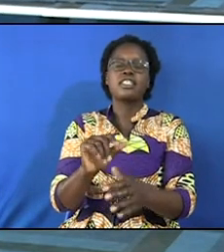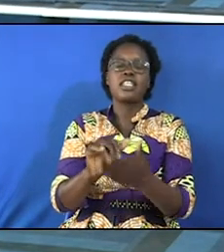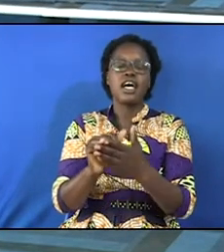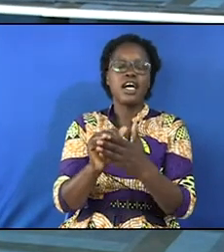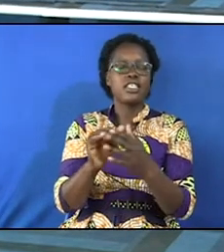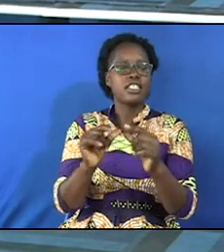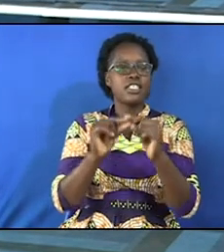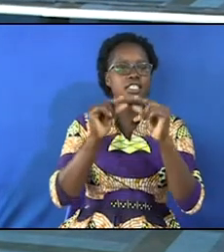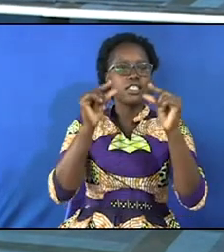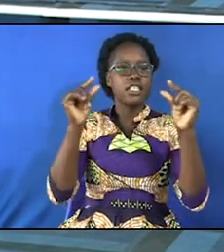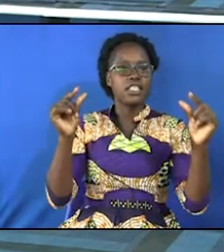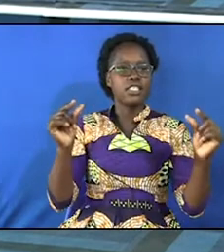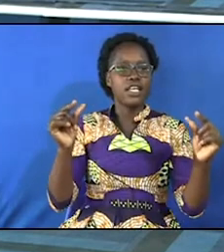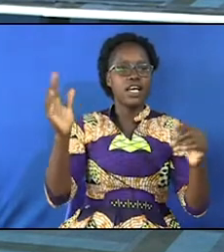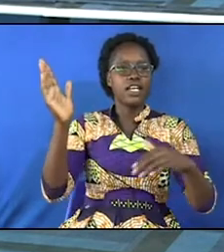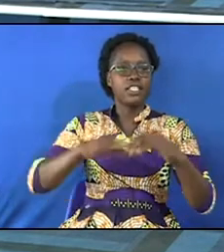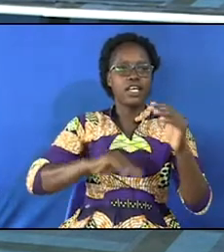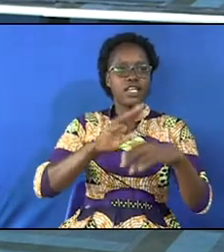that